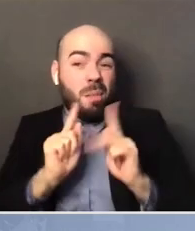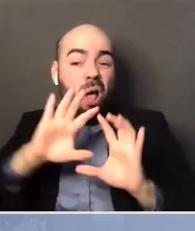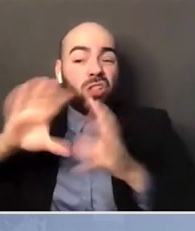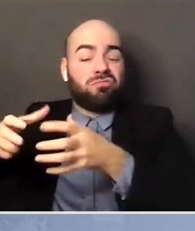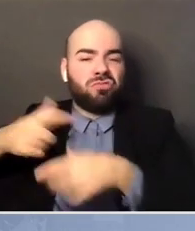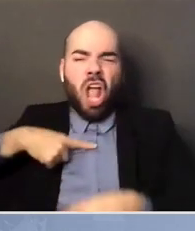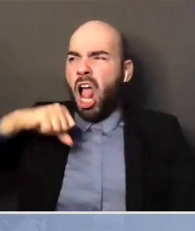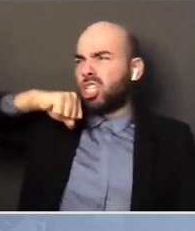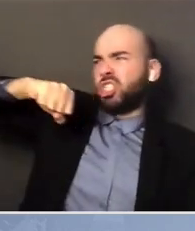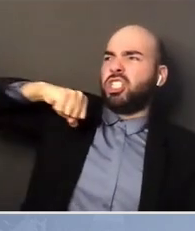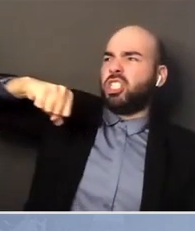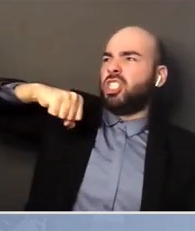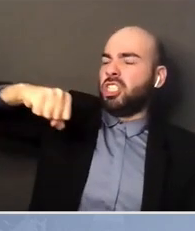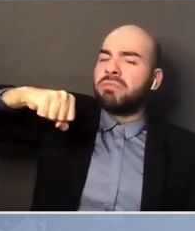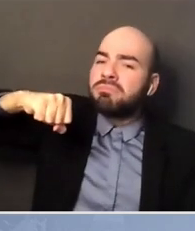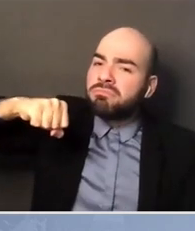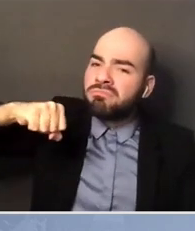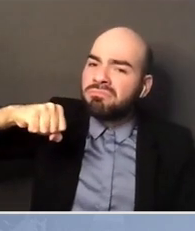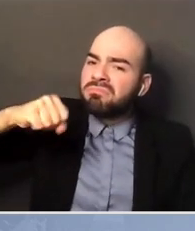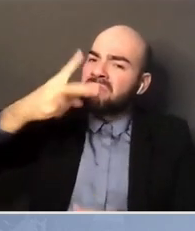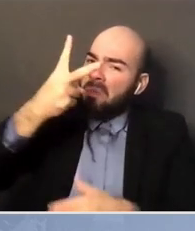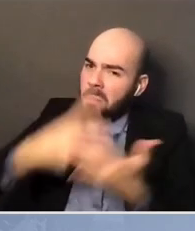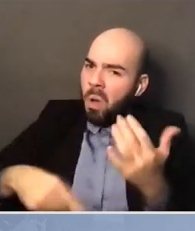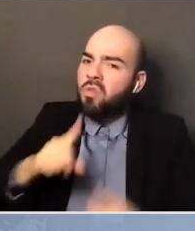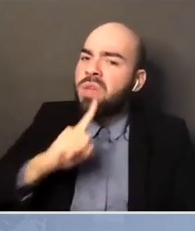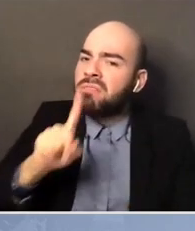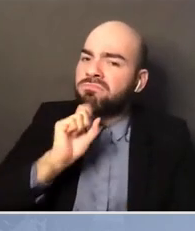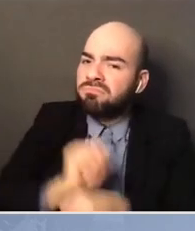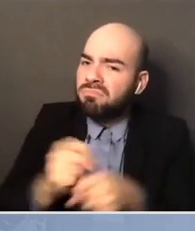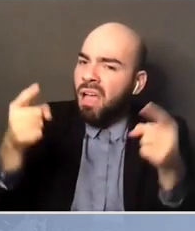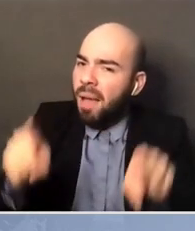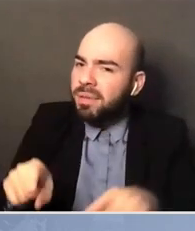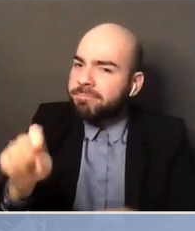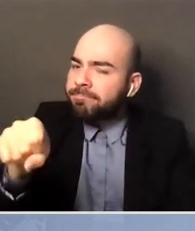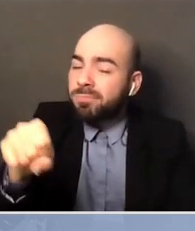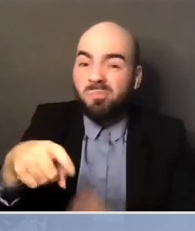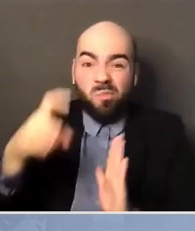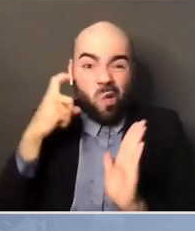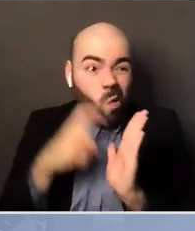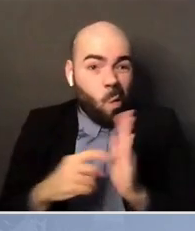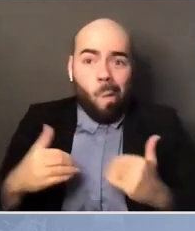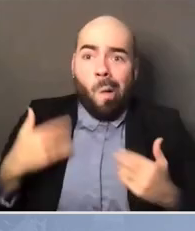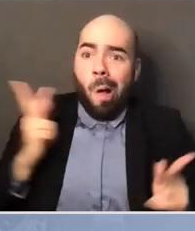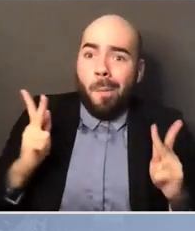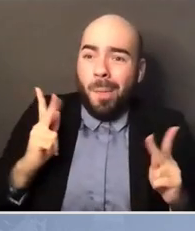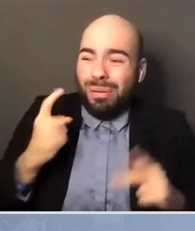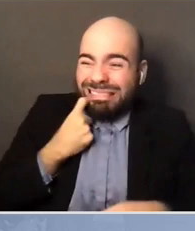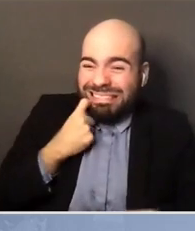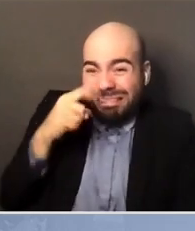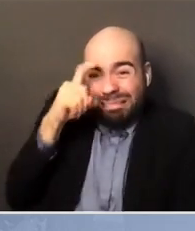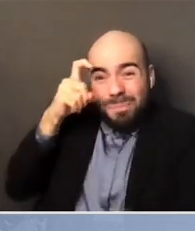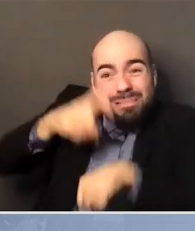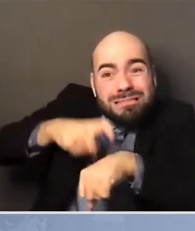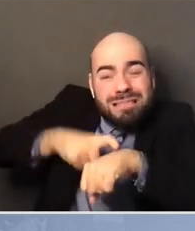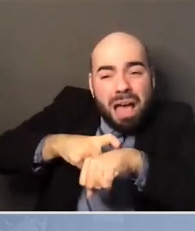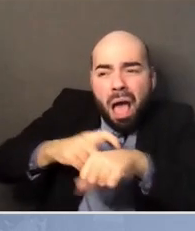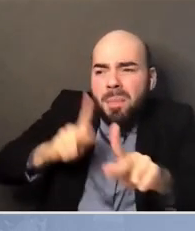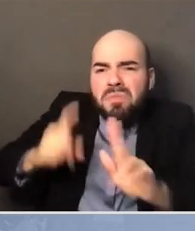But when we started seeing all these young people from across the country demonstrating this summer, it reminded you that